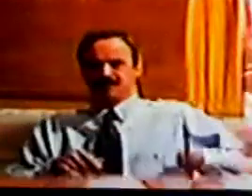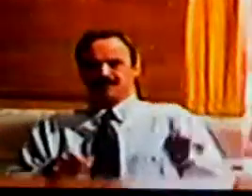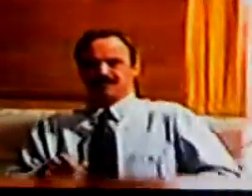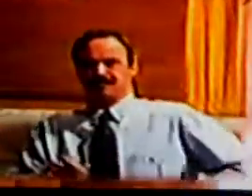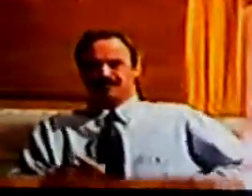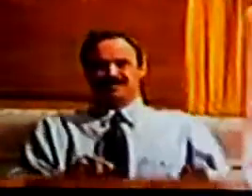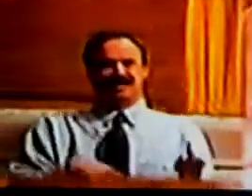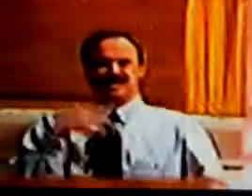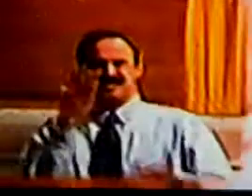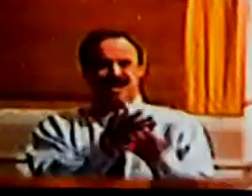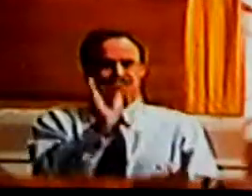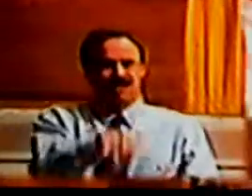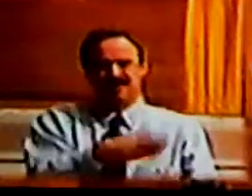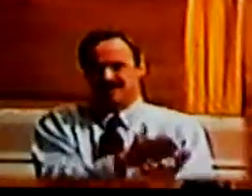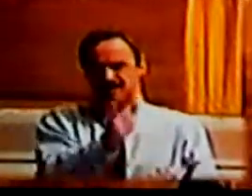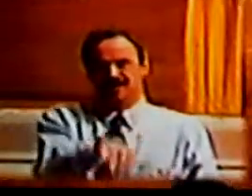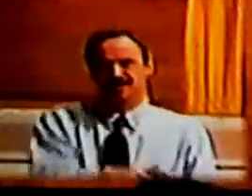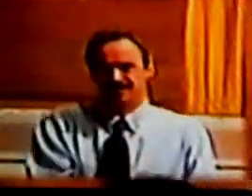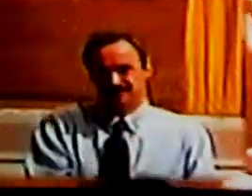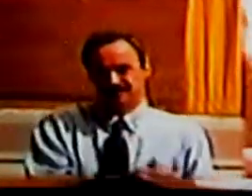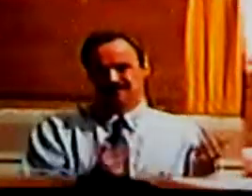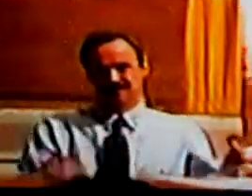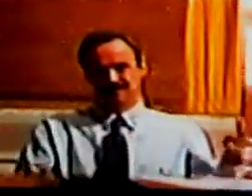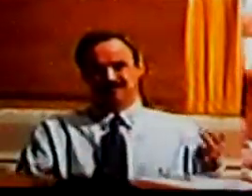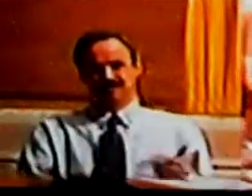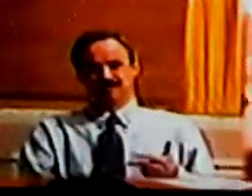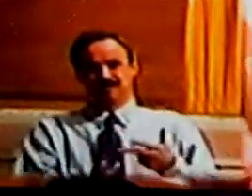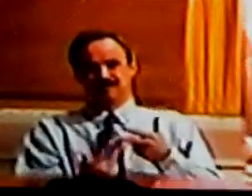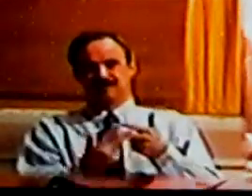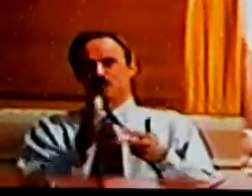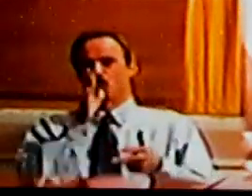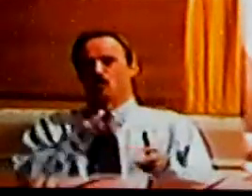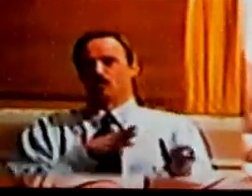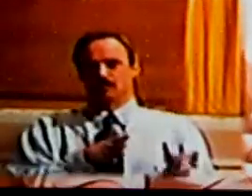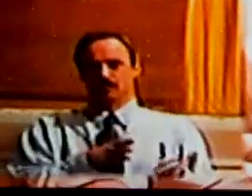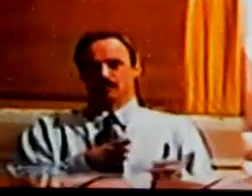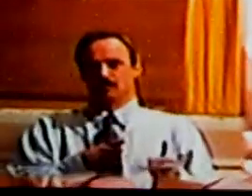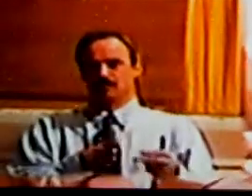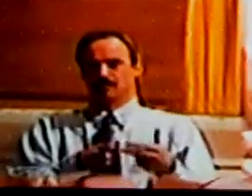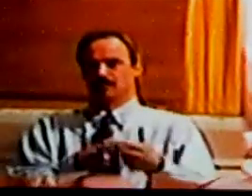and just as she turns a corner she runs over and kills a pig